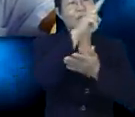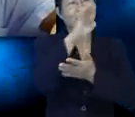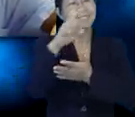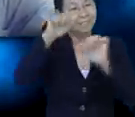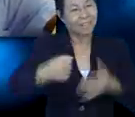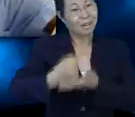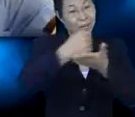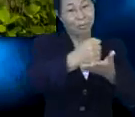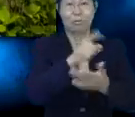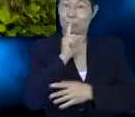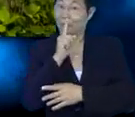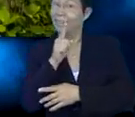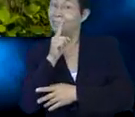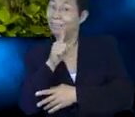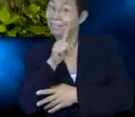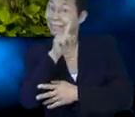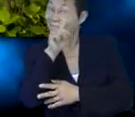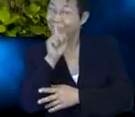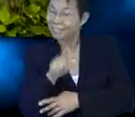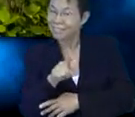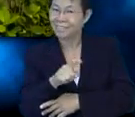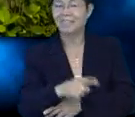VCDs will be able to help you. Really?